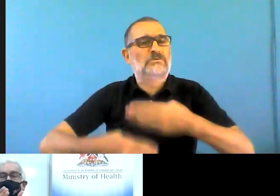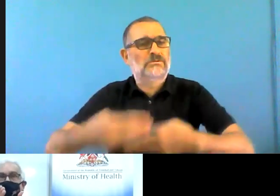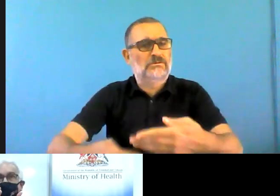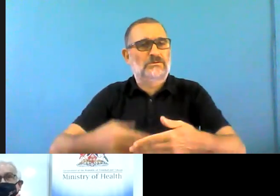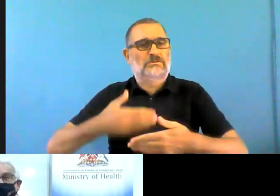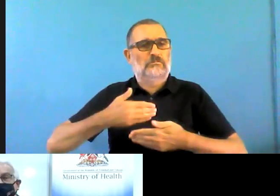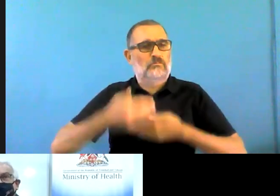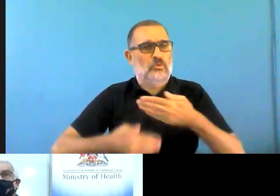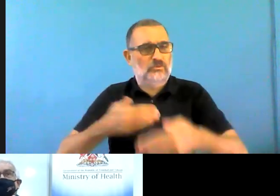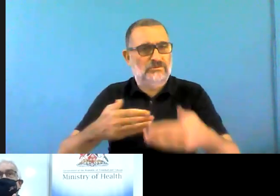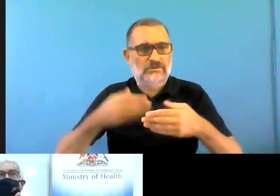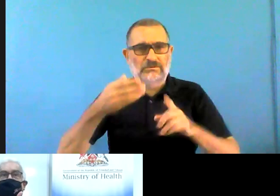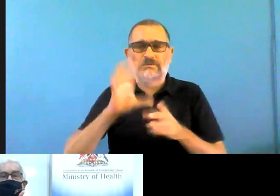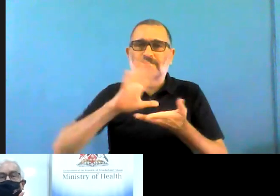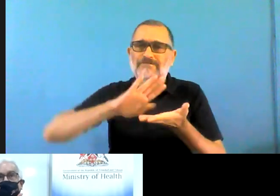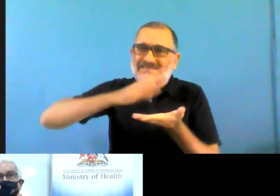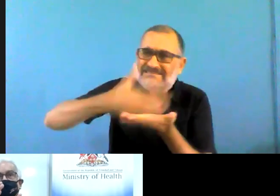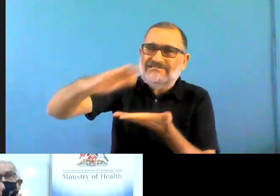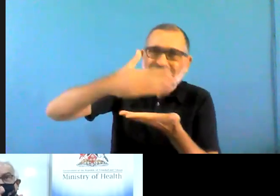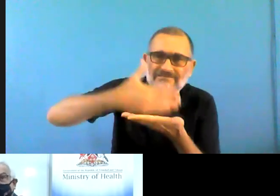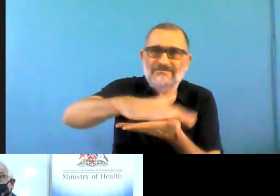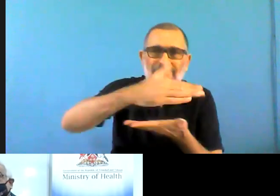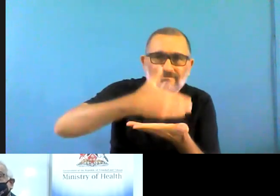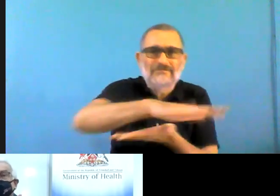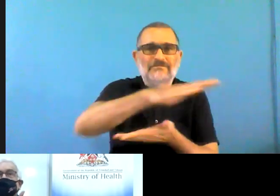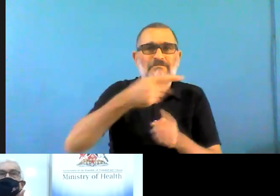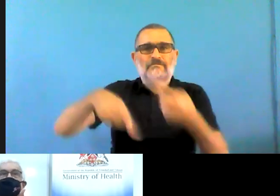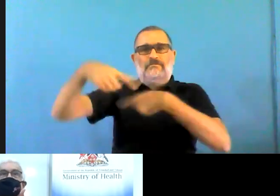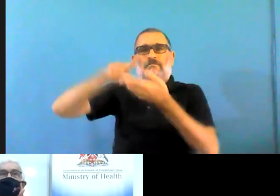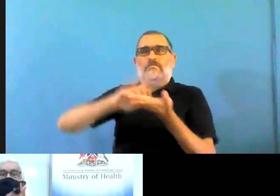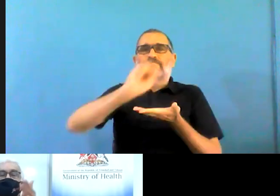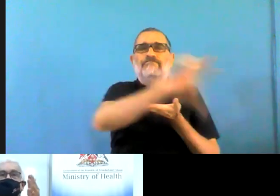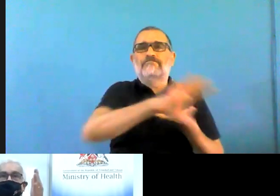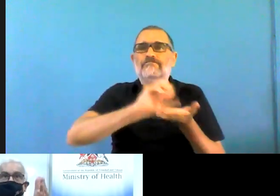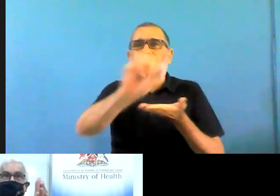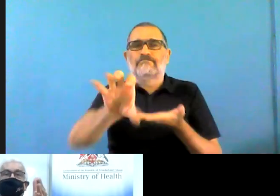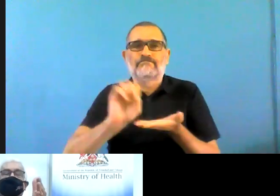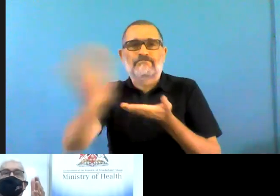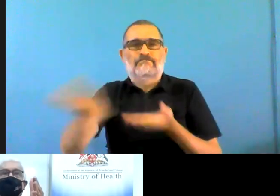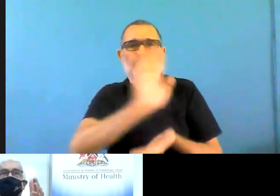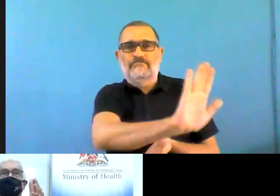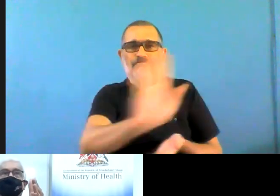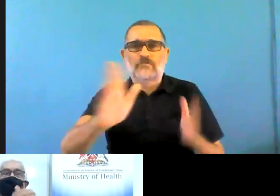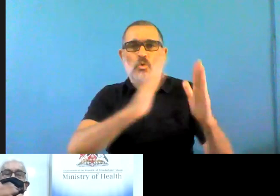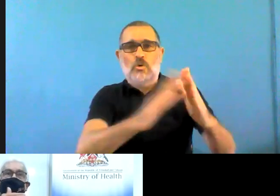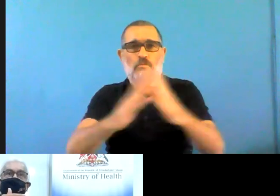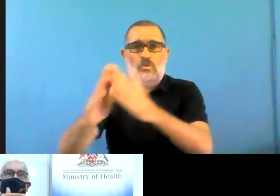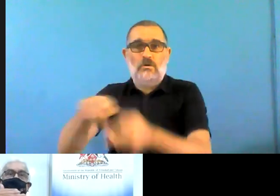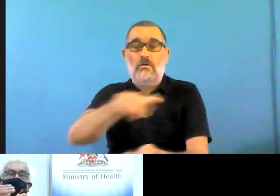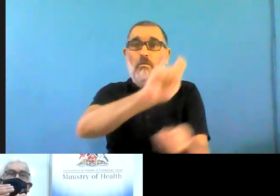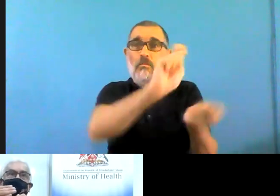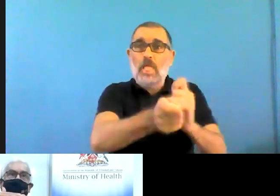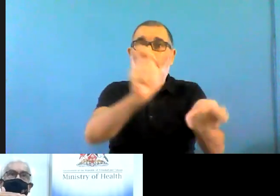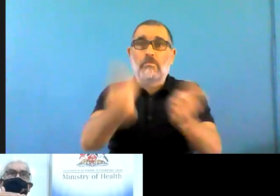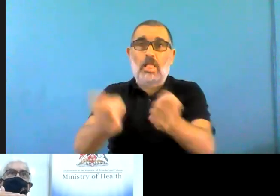operational challenge. And that process has begun. In that process, we have been able to decrease